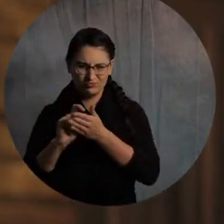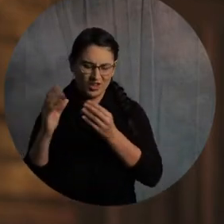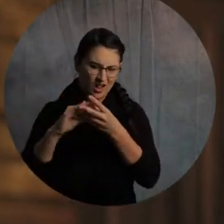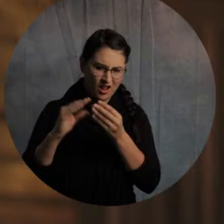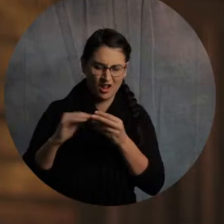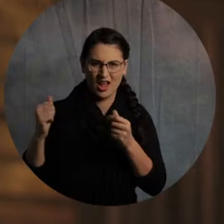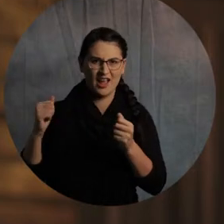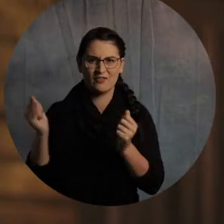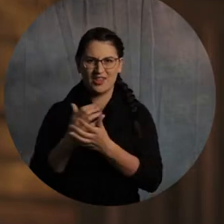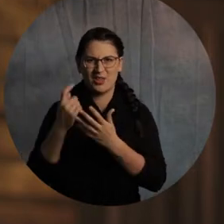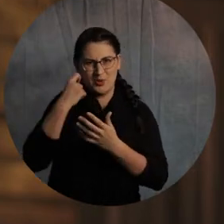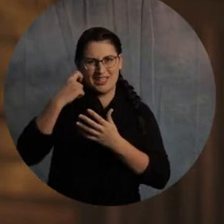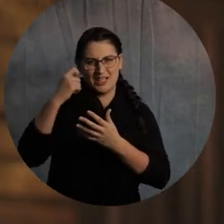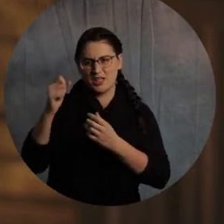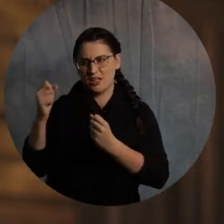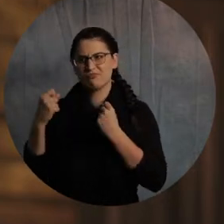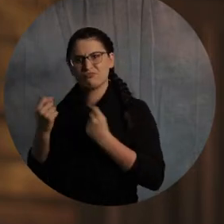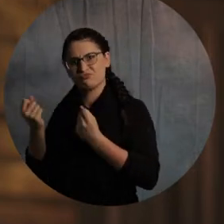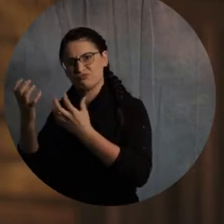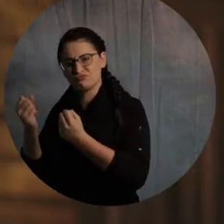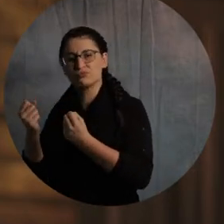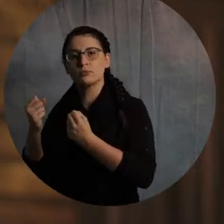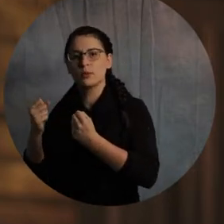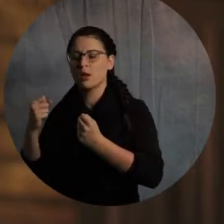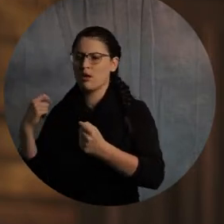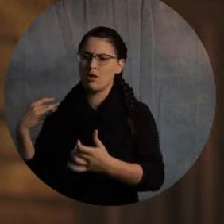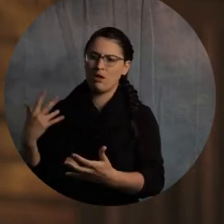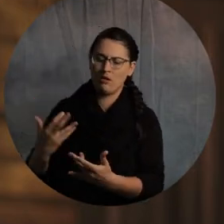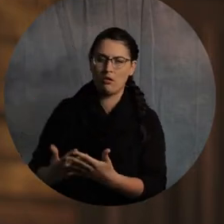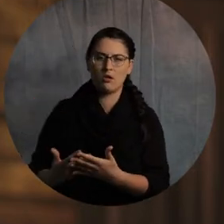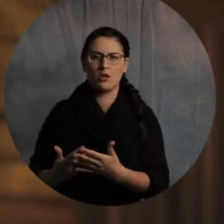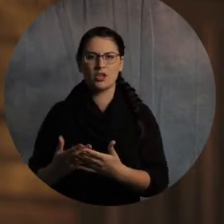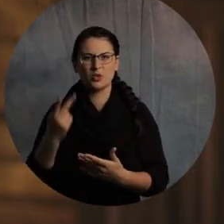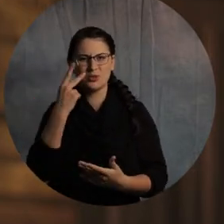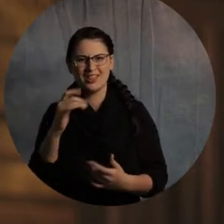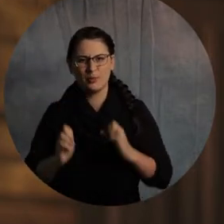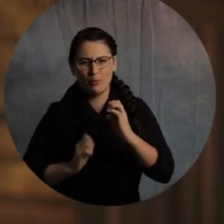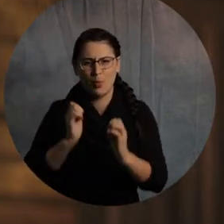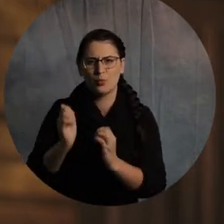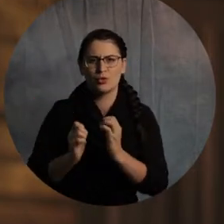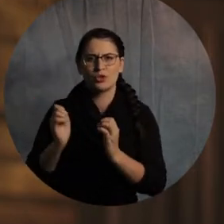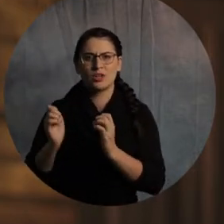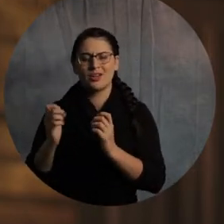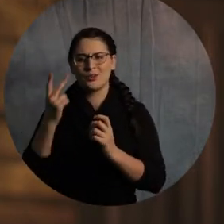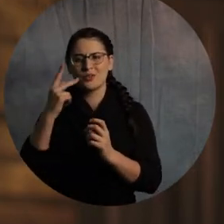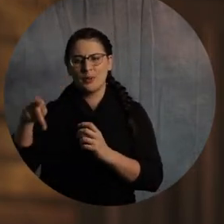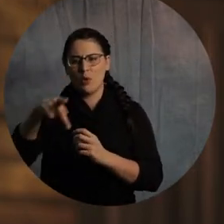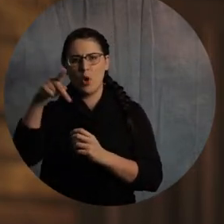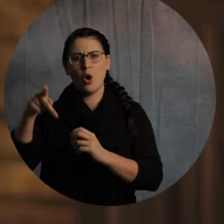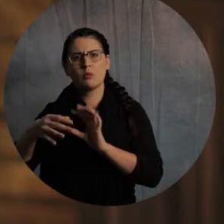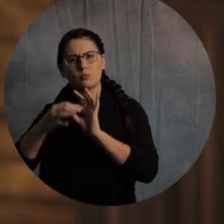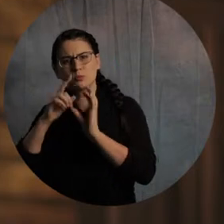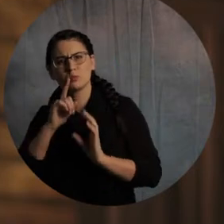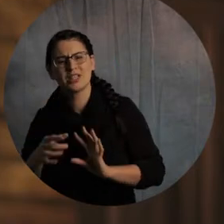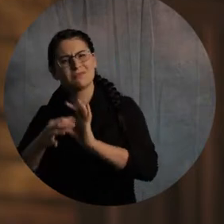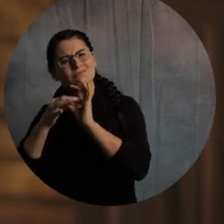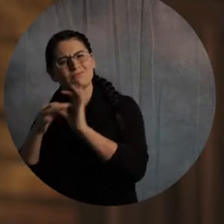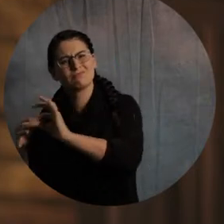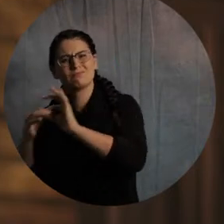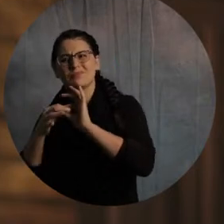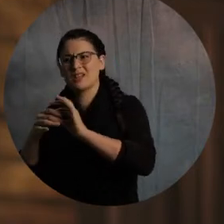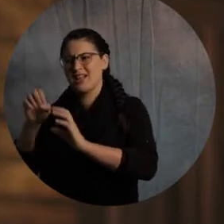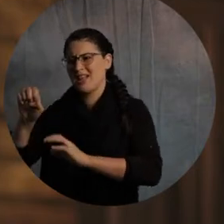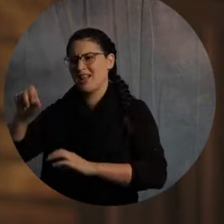passion of those elders for Paul, the oneness that they had, I mean, they wept